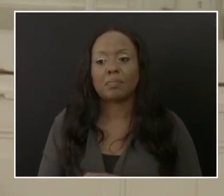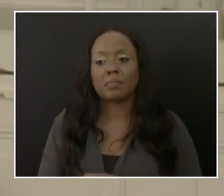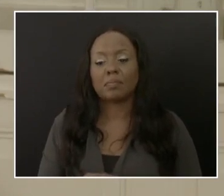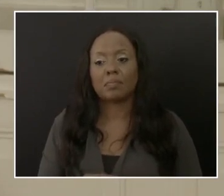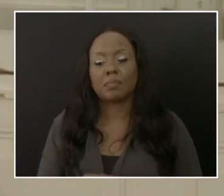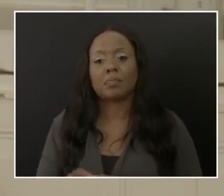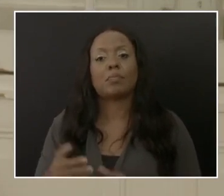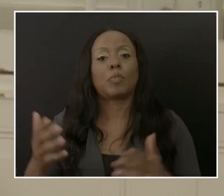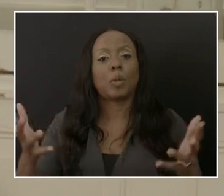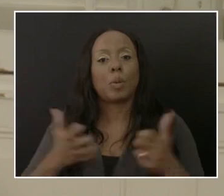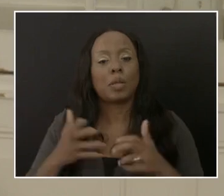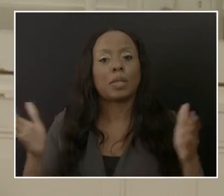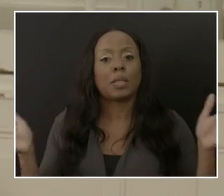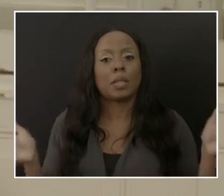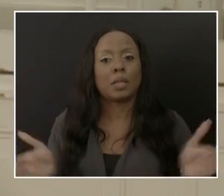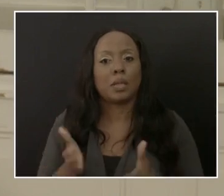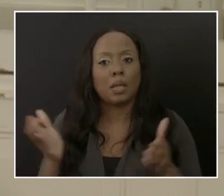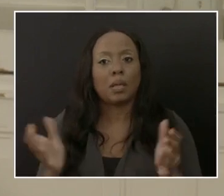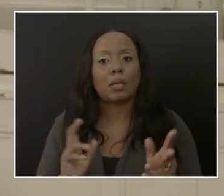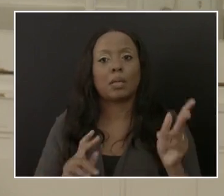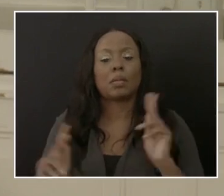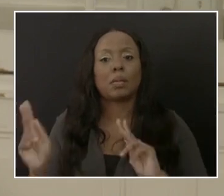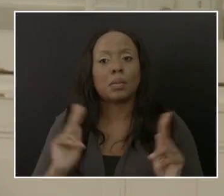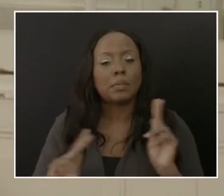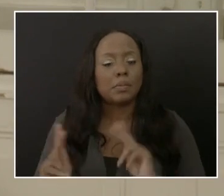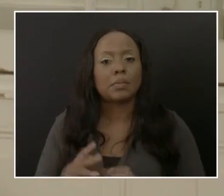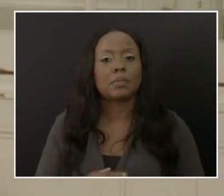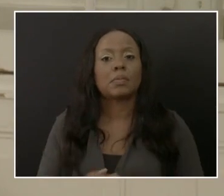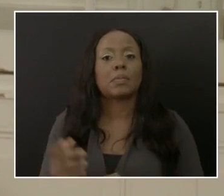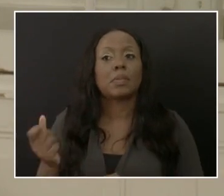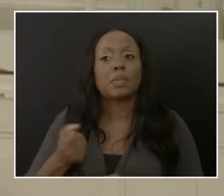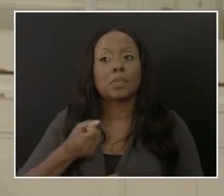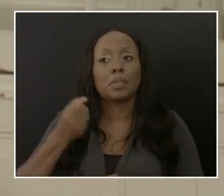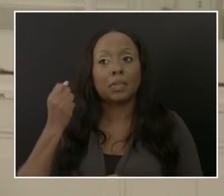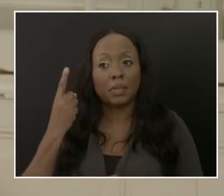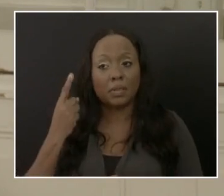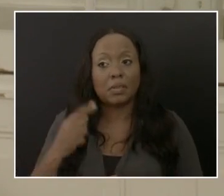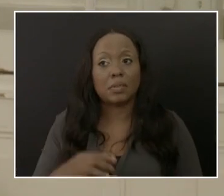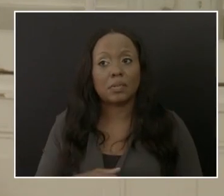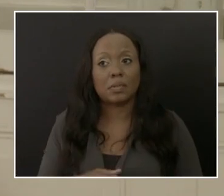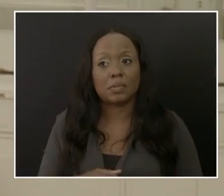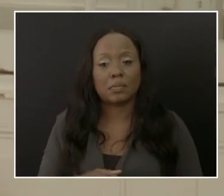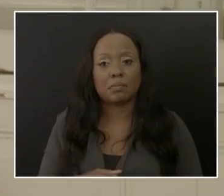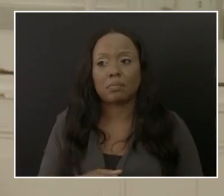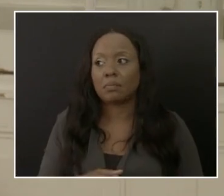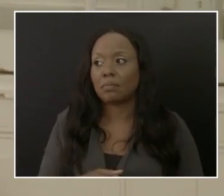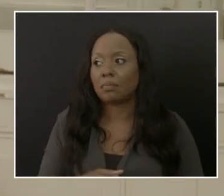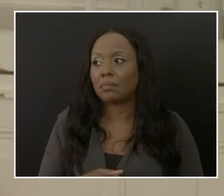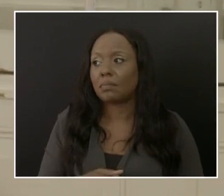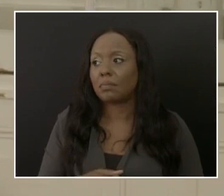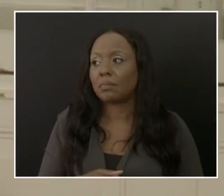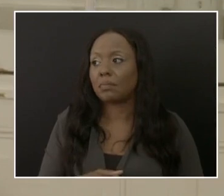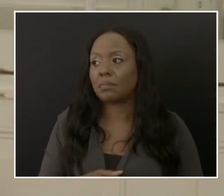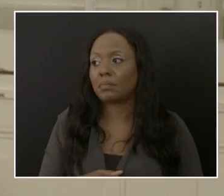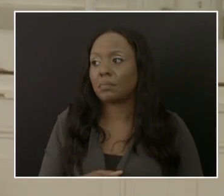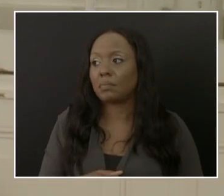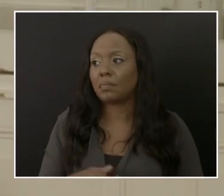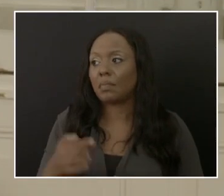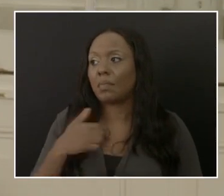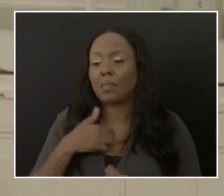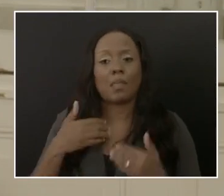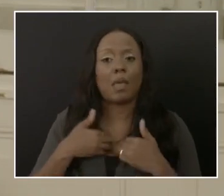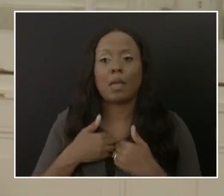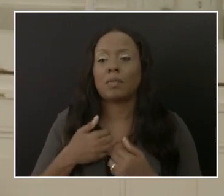man in the street to understand that testing. I've been tested two or three or four times